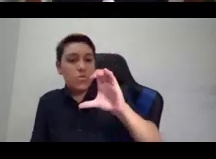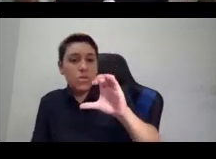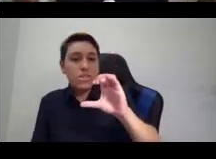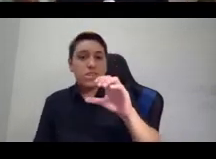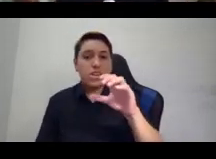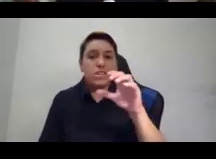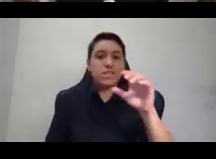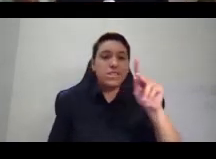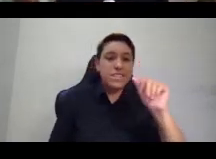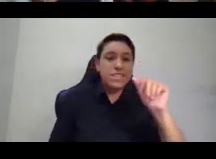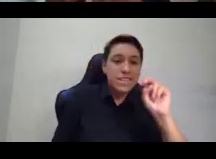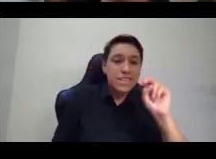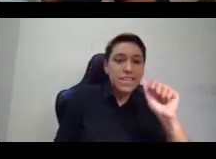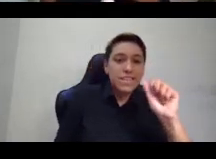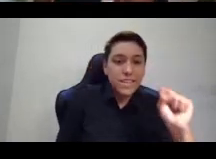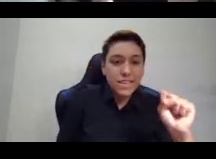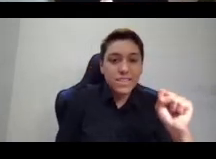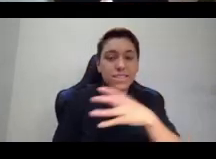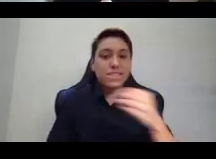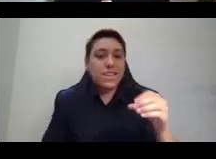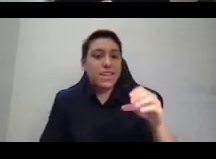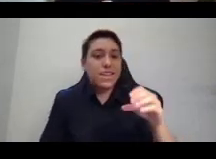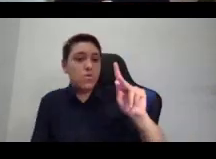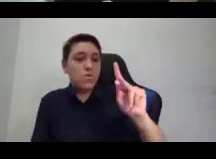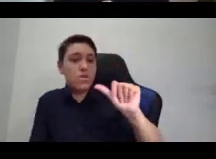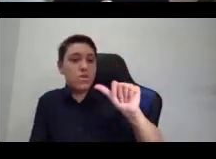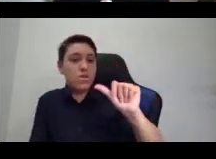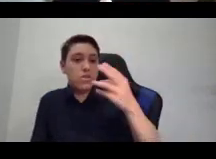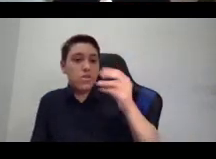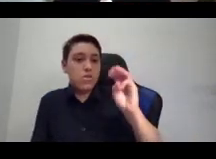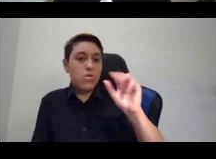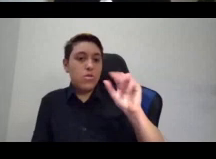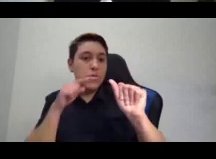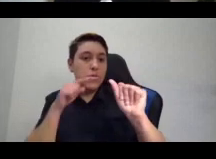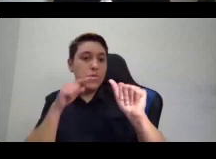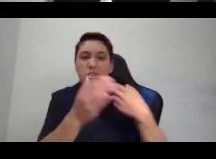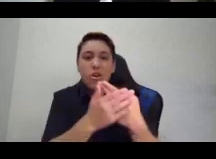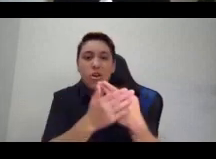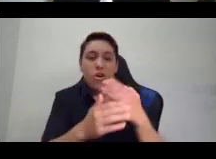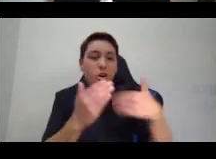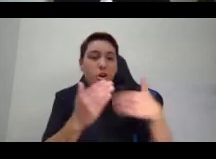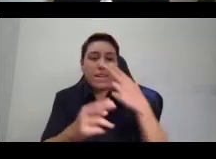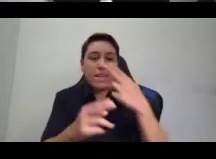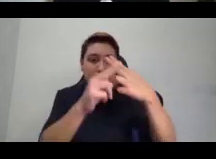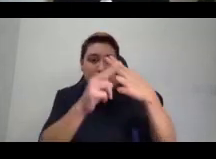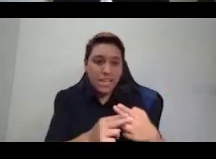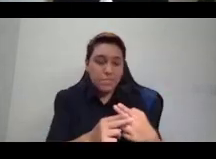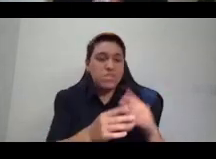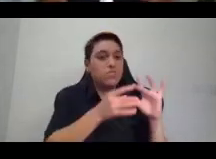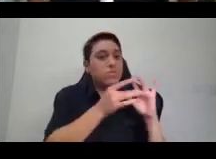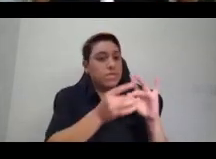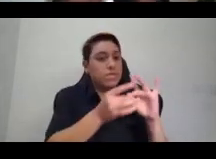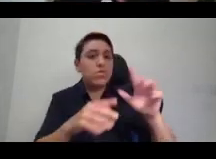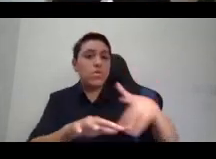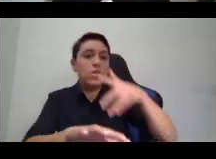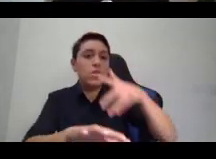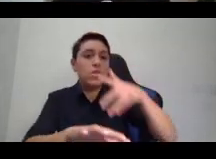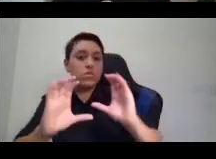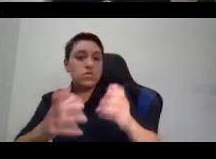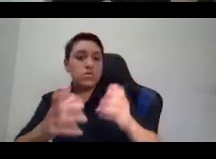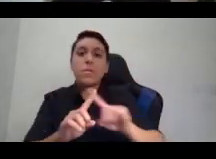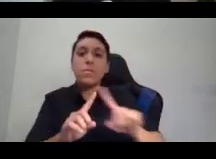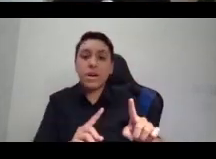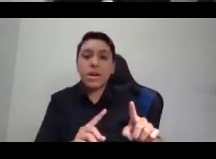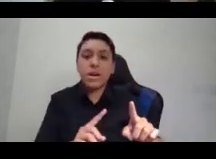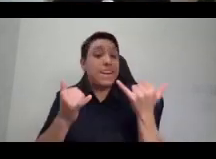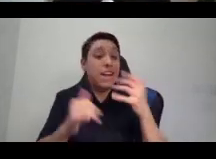all coincidentally indigenous names. But Lenape people are rematriating to